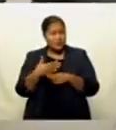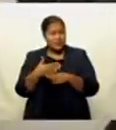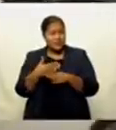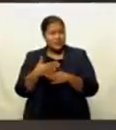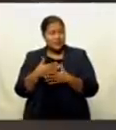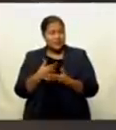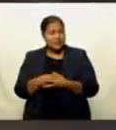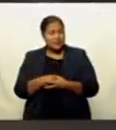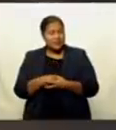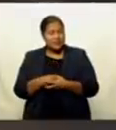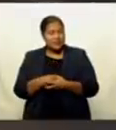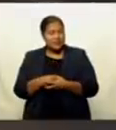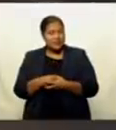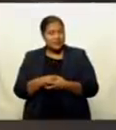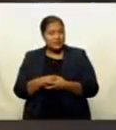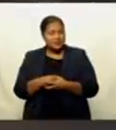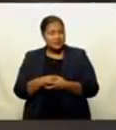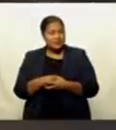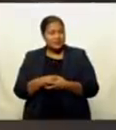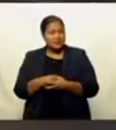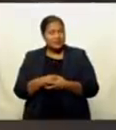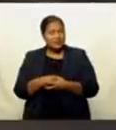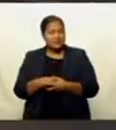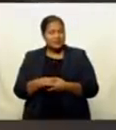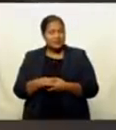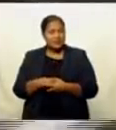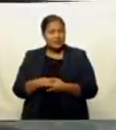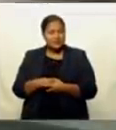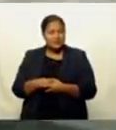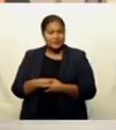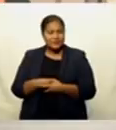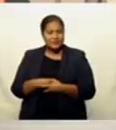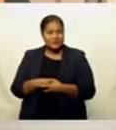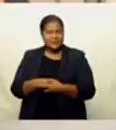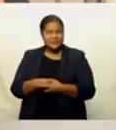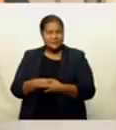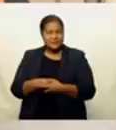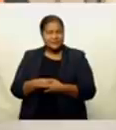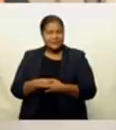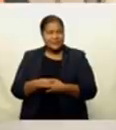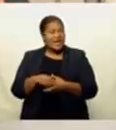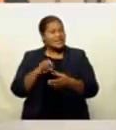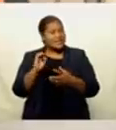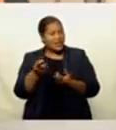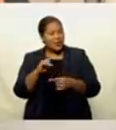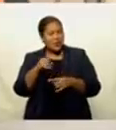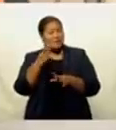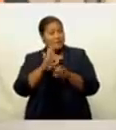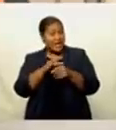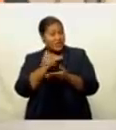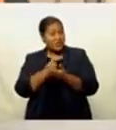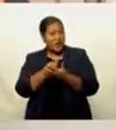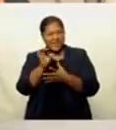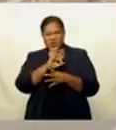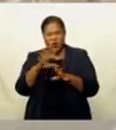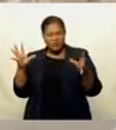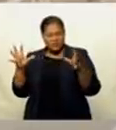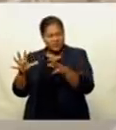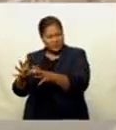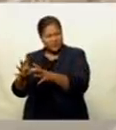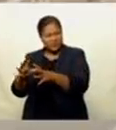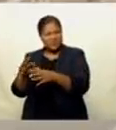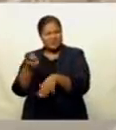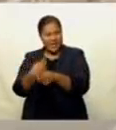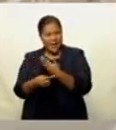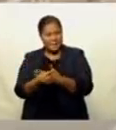There is no crowding or gathering taking place unnecessarily and they will be sort